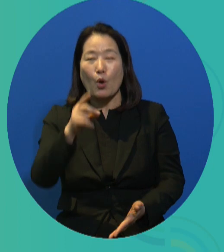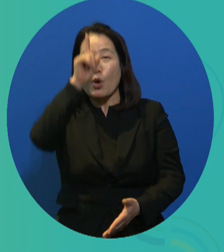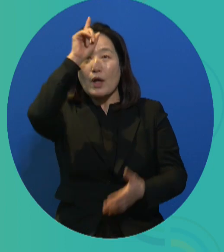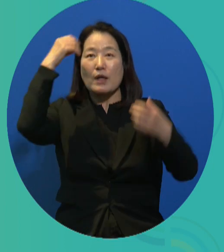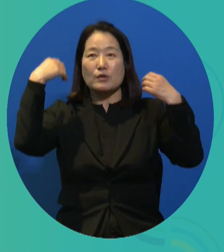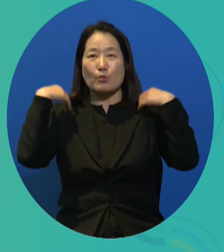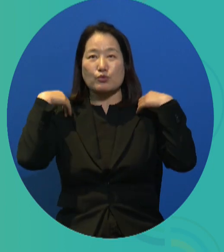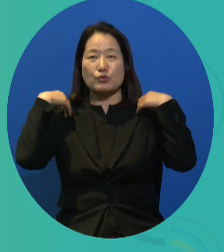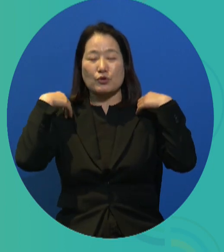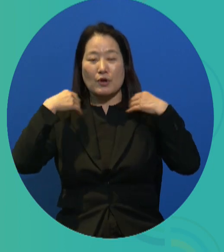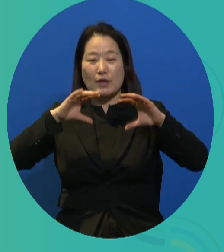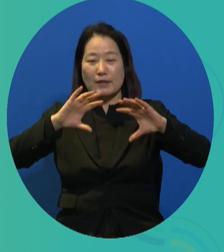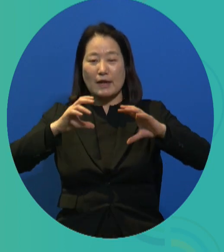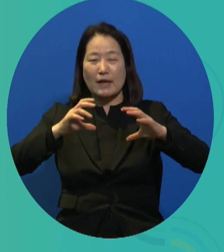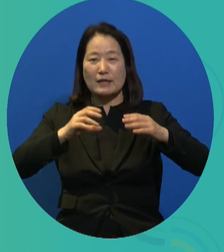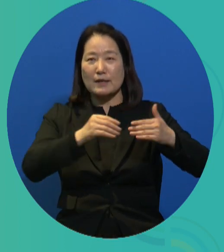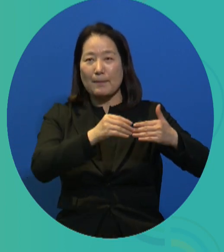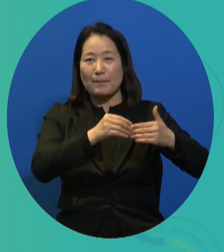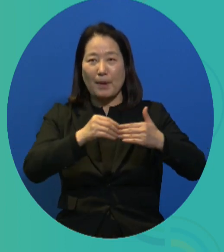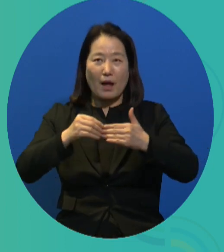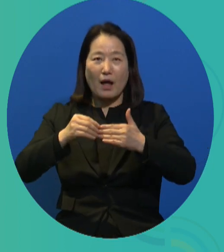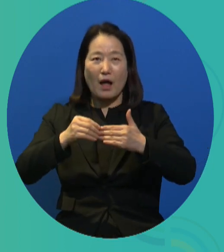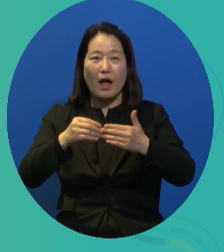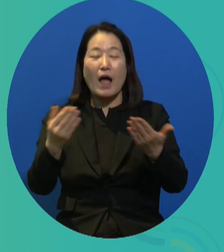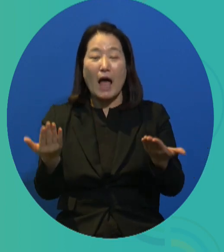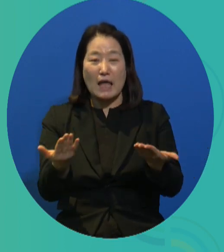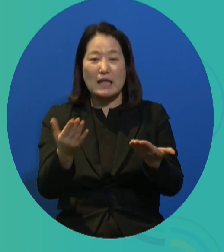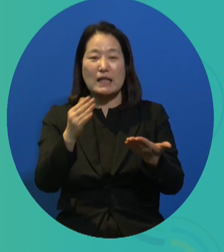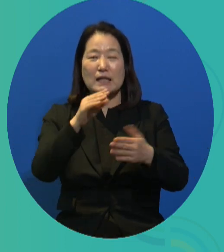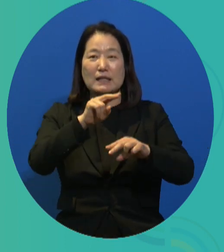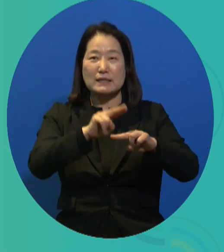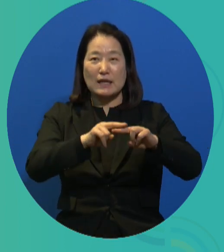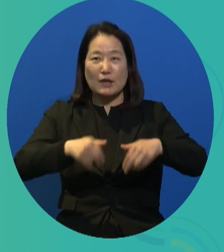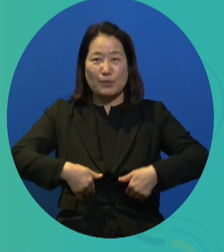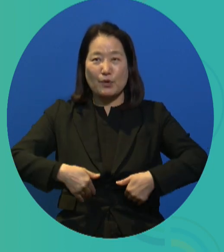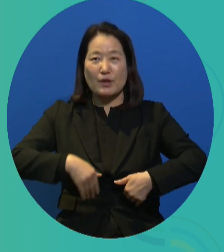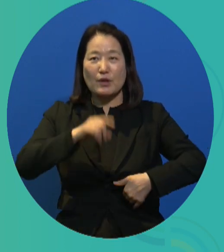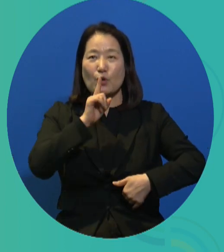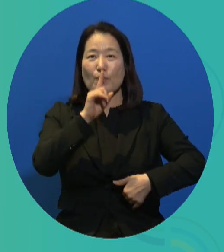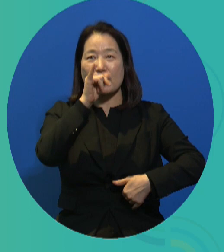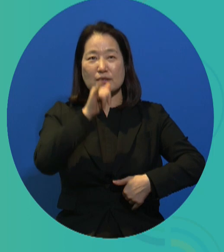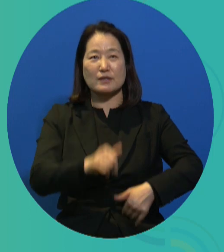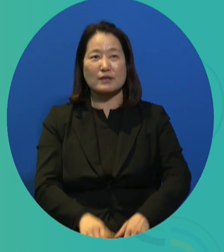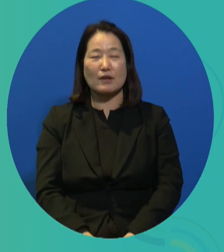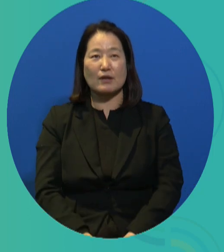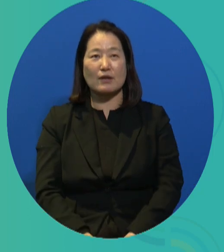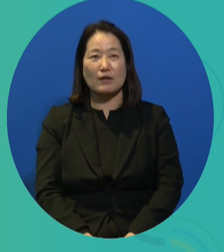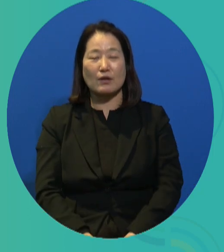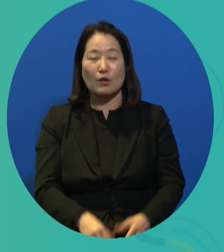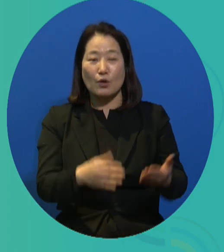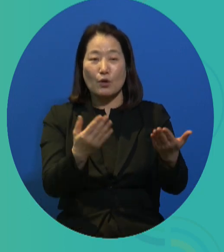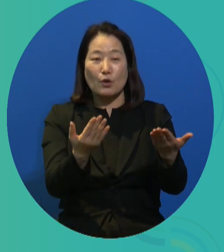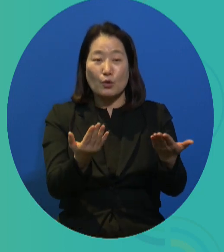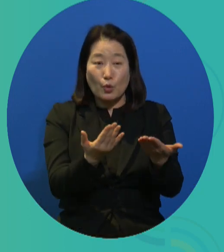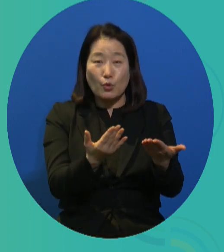citizen work, which I've never heard before, and also proposed the adoption of a job guarantee system.